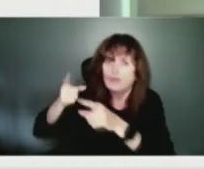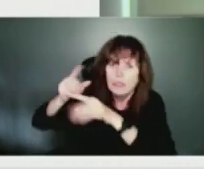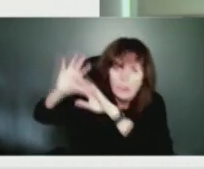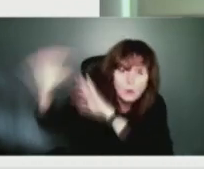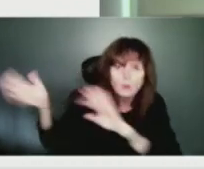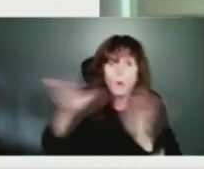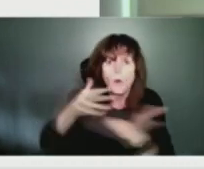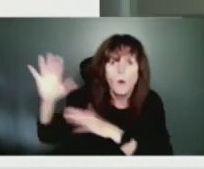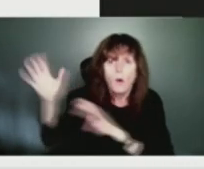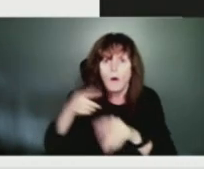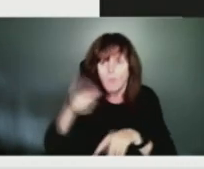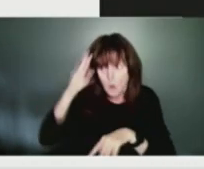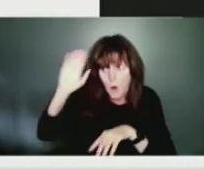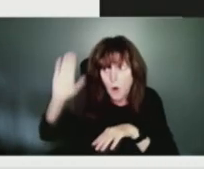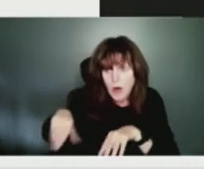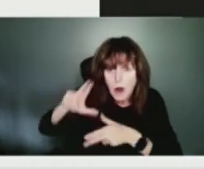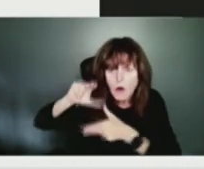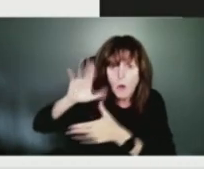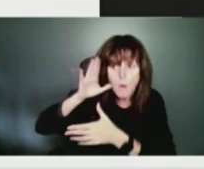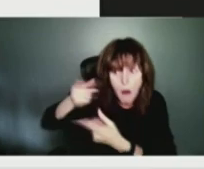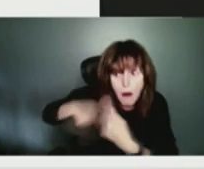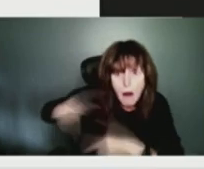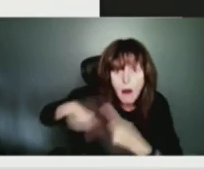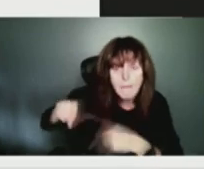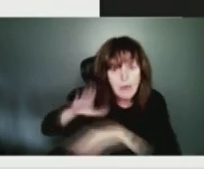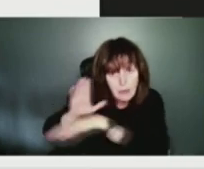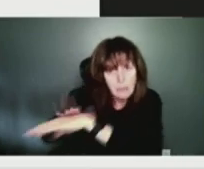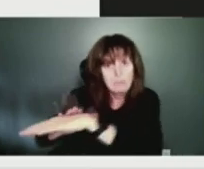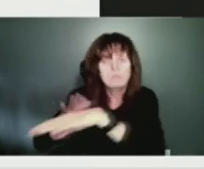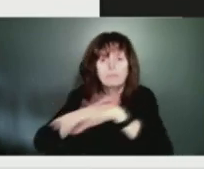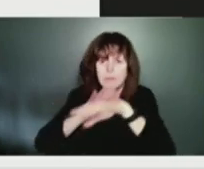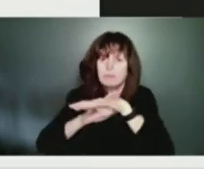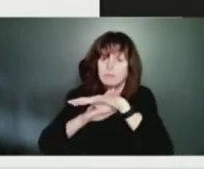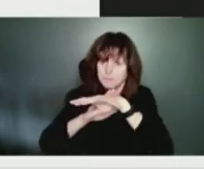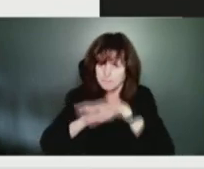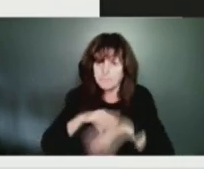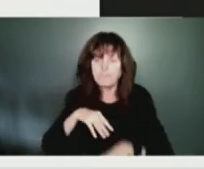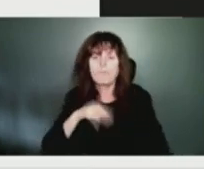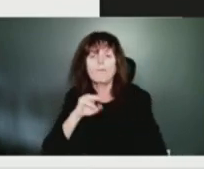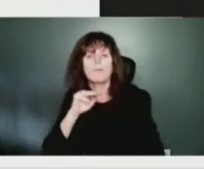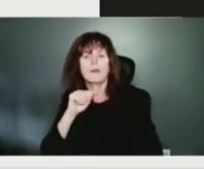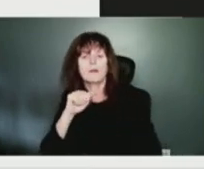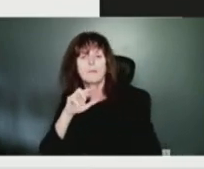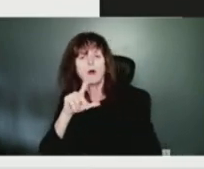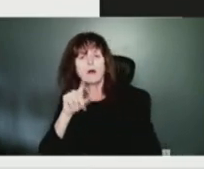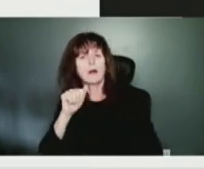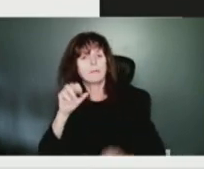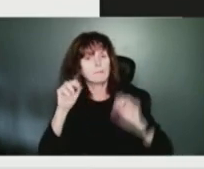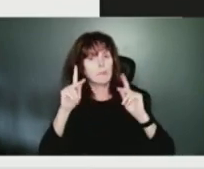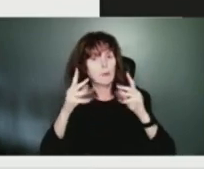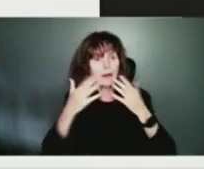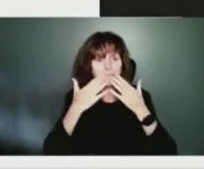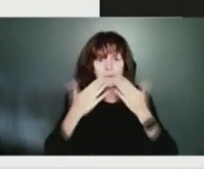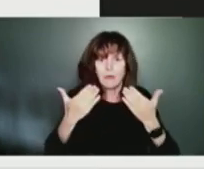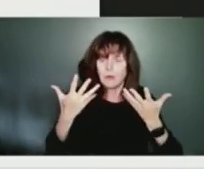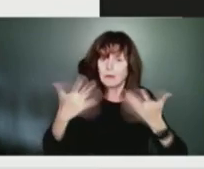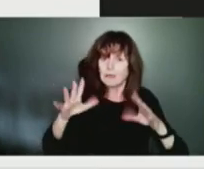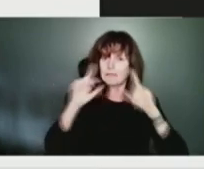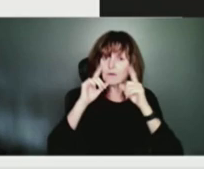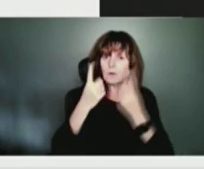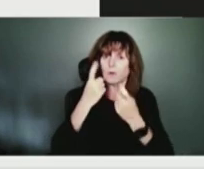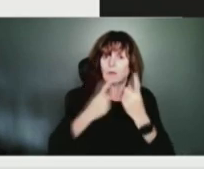Great. Those are all the questions we have registered for today. I'd like to thank the participants for all being here this afternoon and thank you